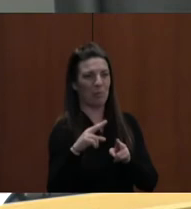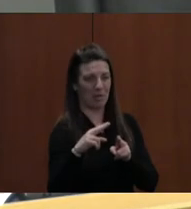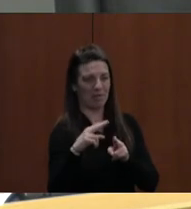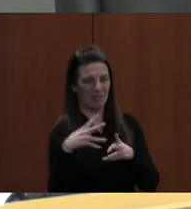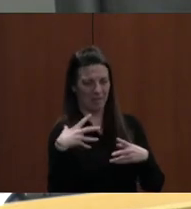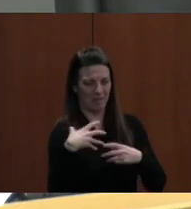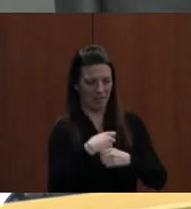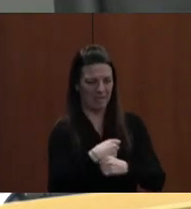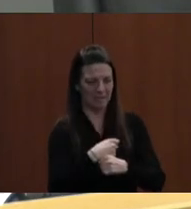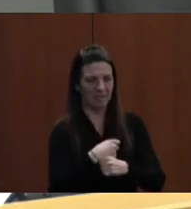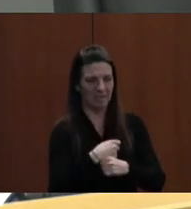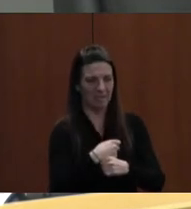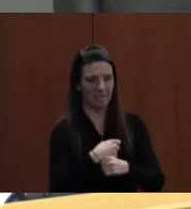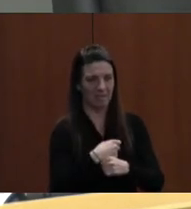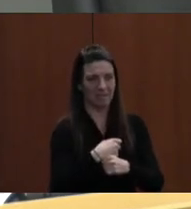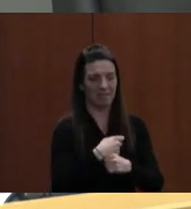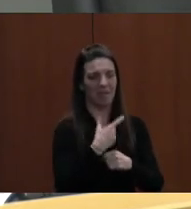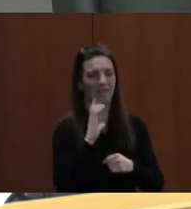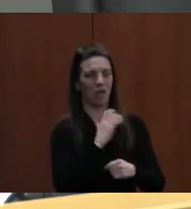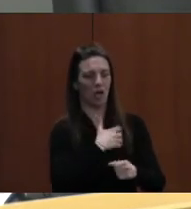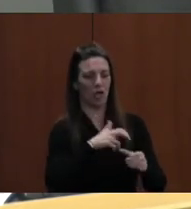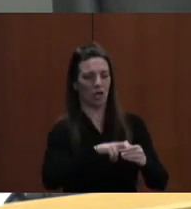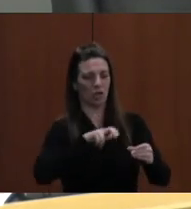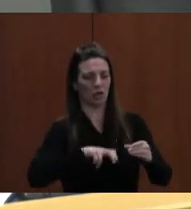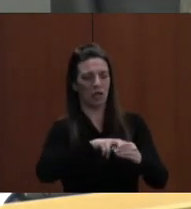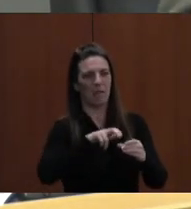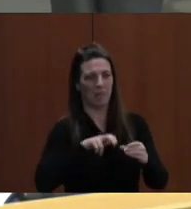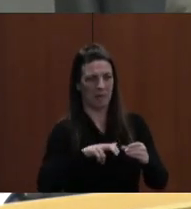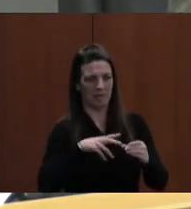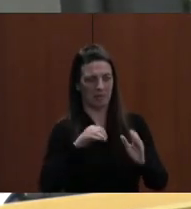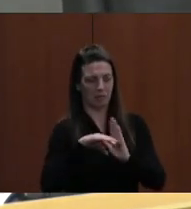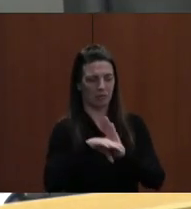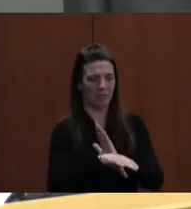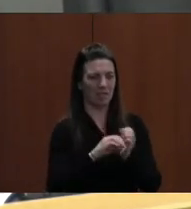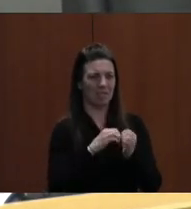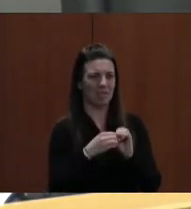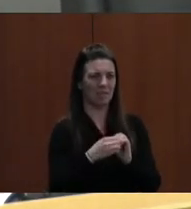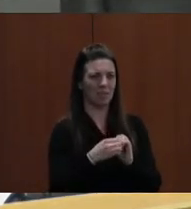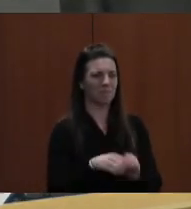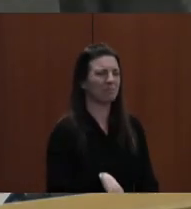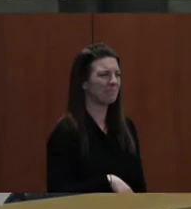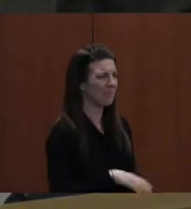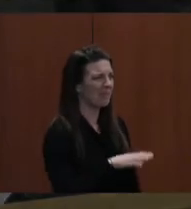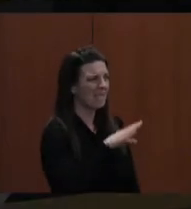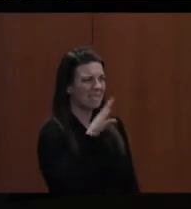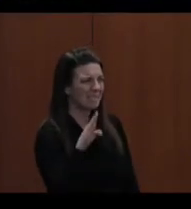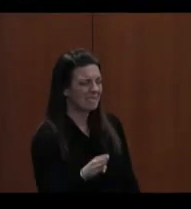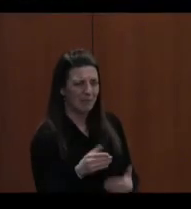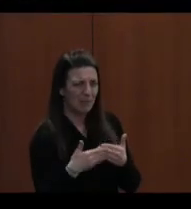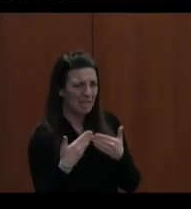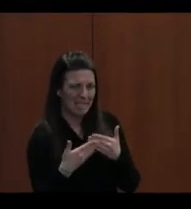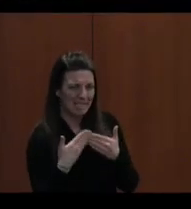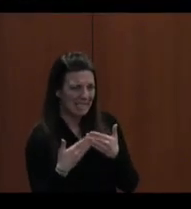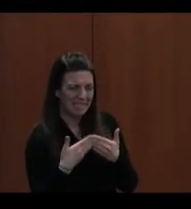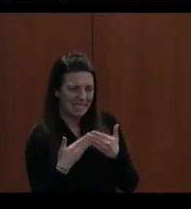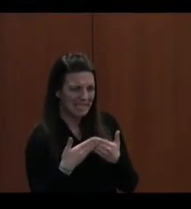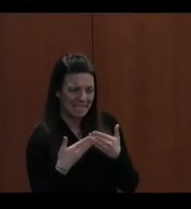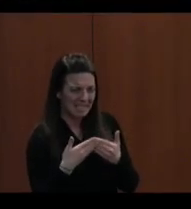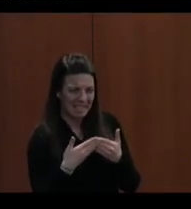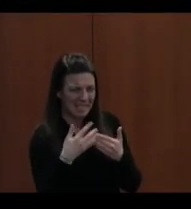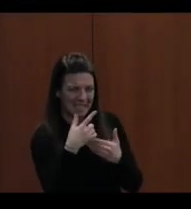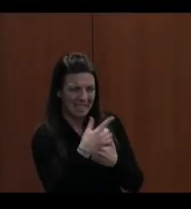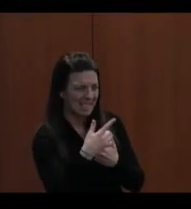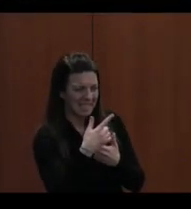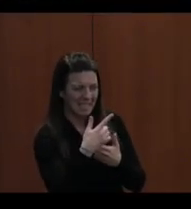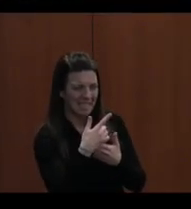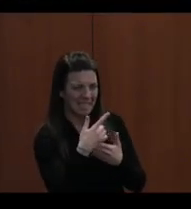rates that were recently released last week at the State Board meeting. It's never easy to follow Paula Moore. I don't have a fancy